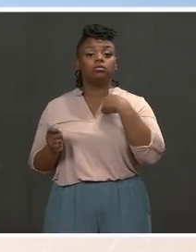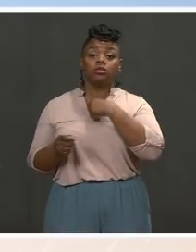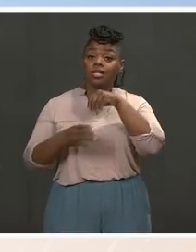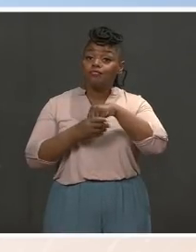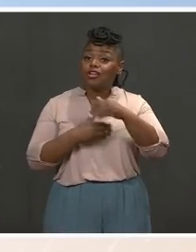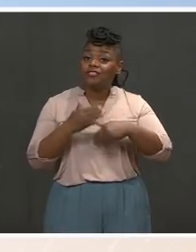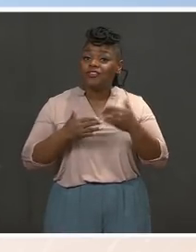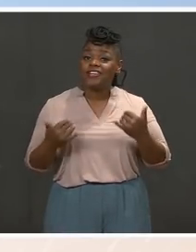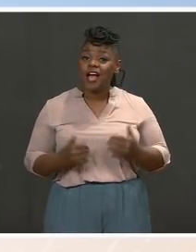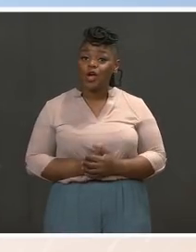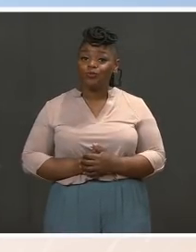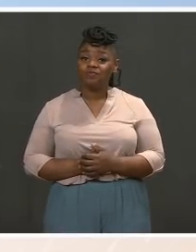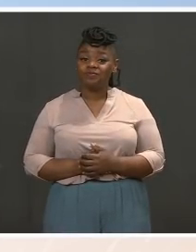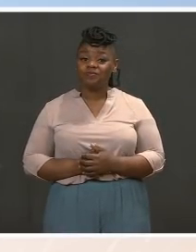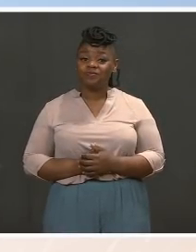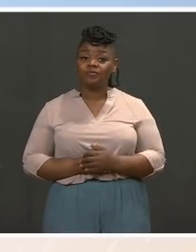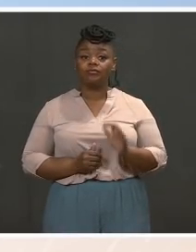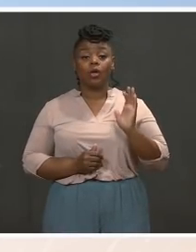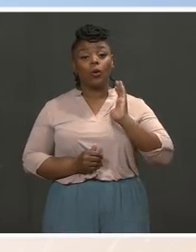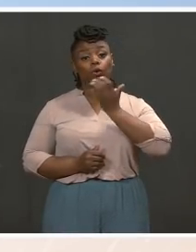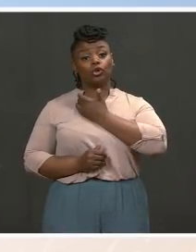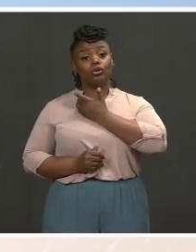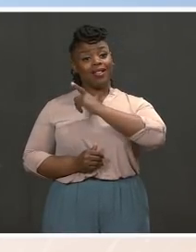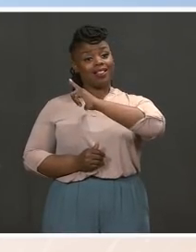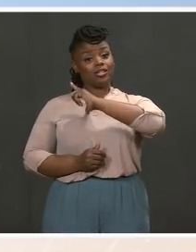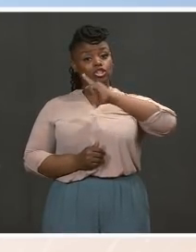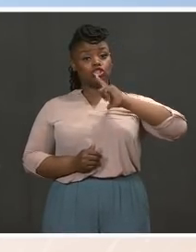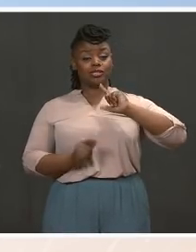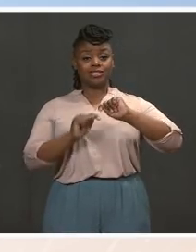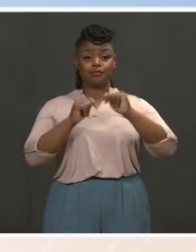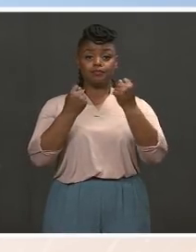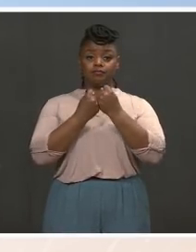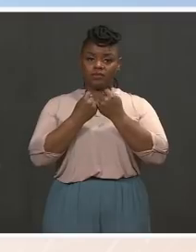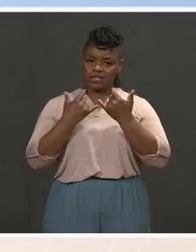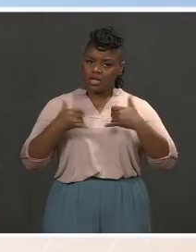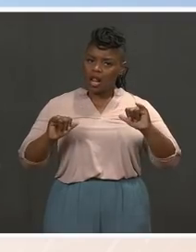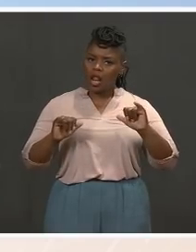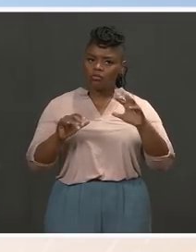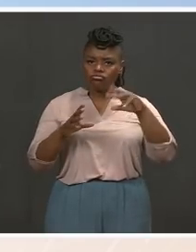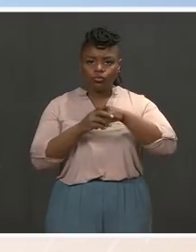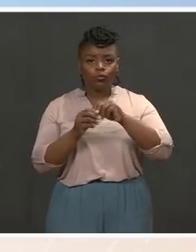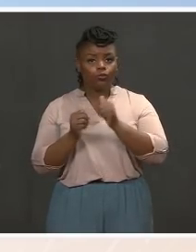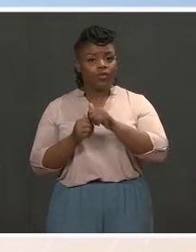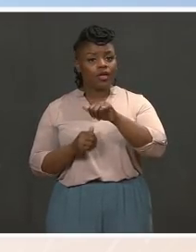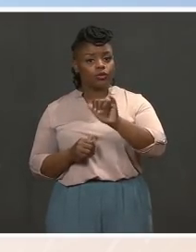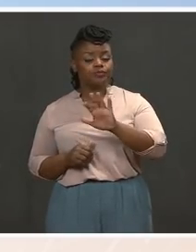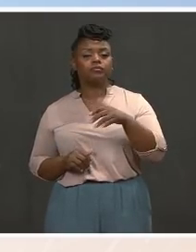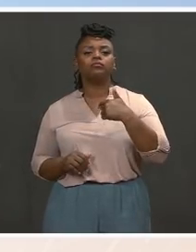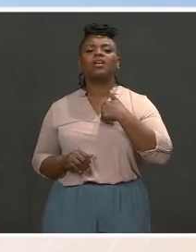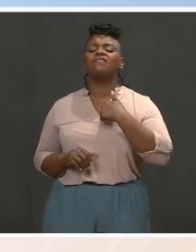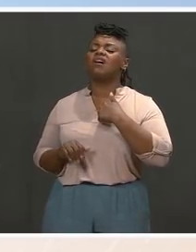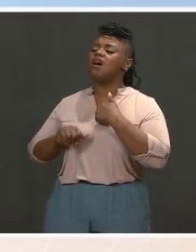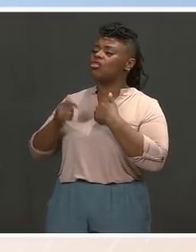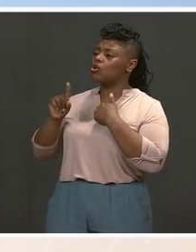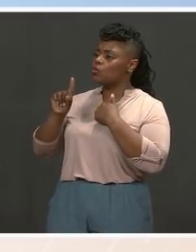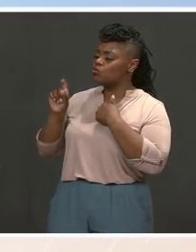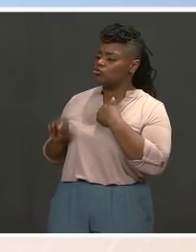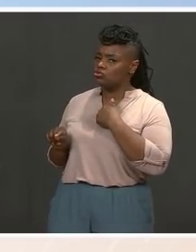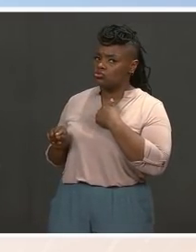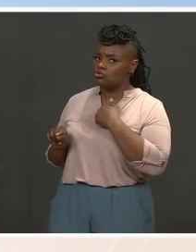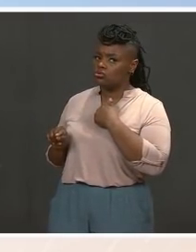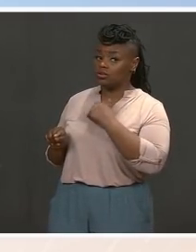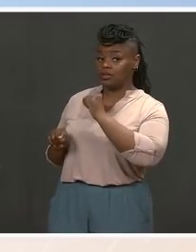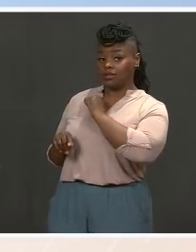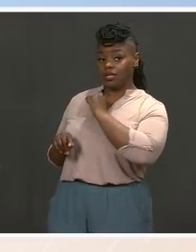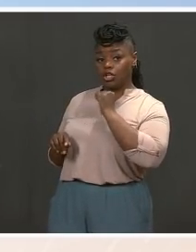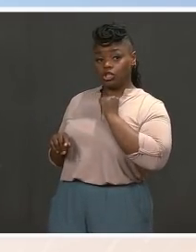Our legislative team does. And we remain very closely engaged. And I wanted to ask — Leader McConnell has said that he hasn't been invited to the